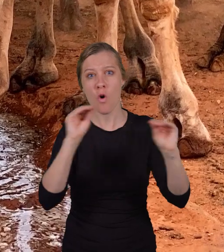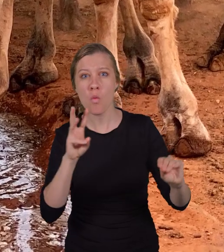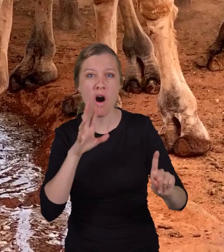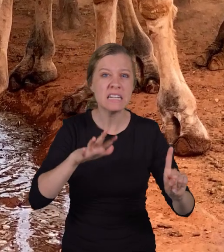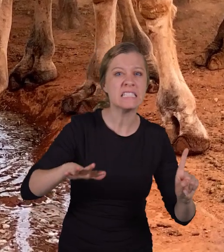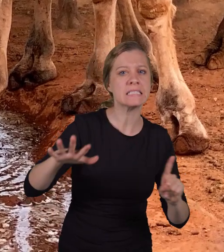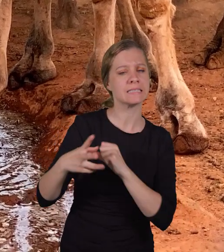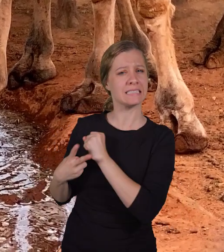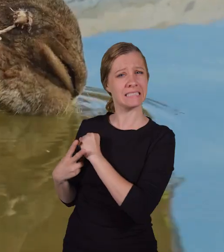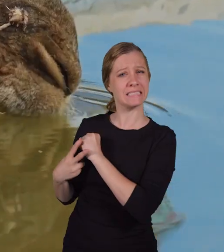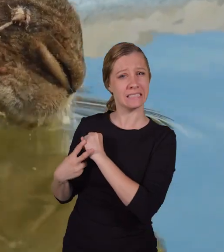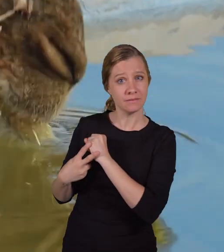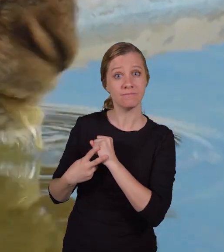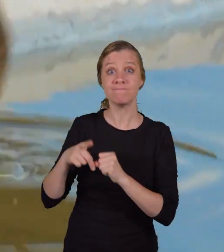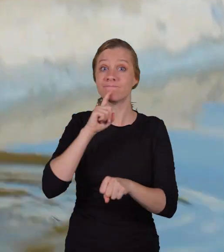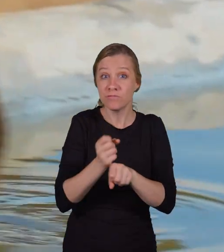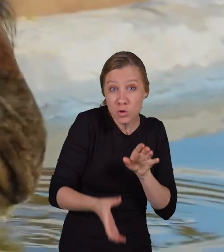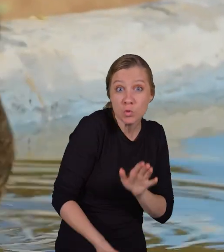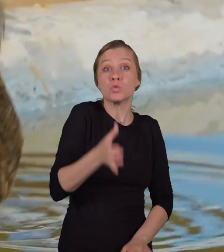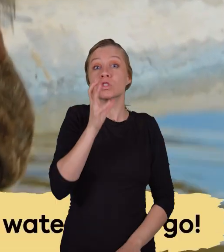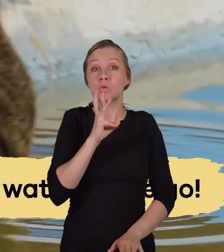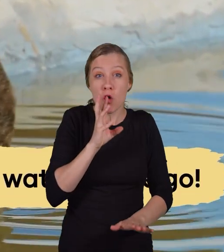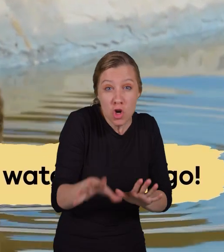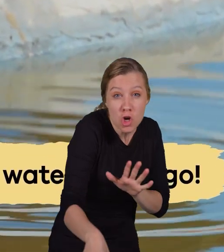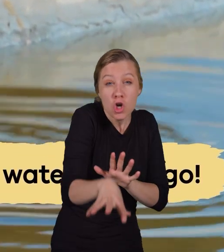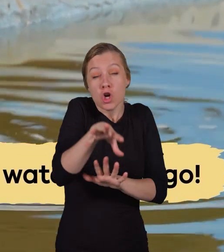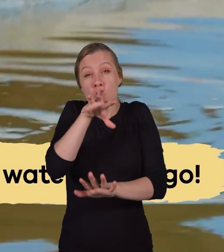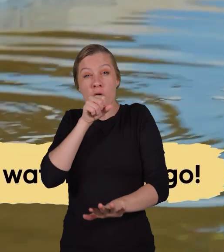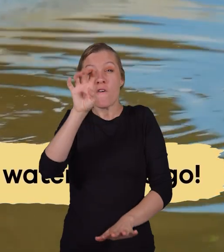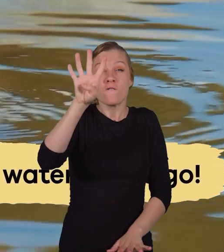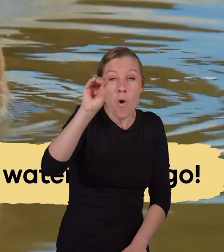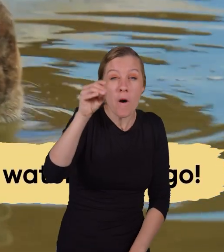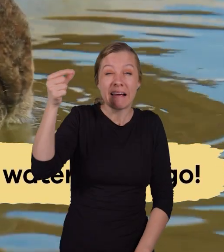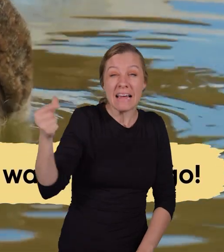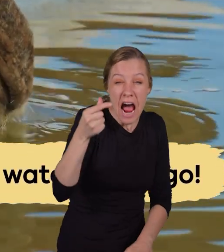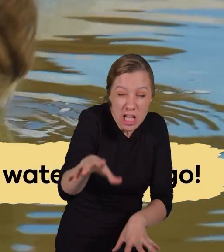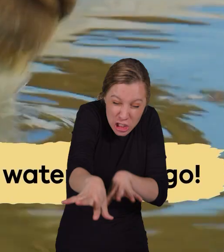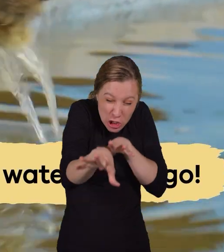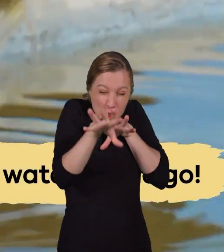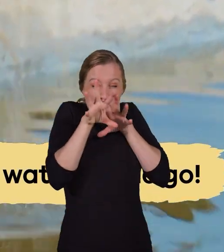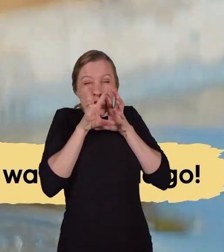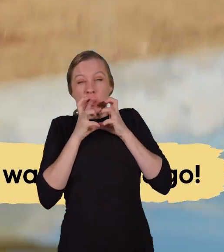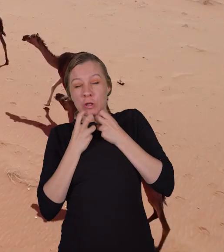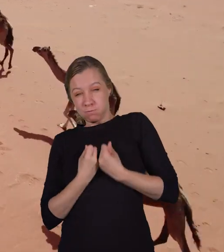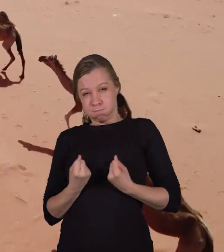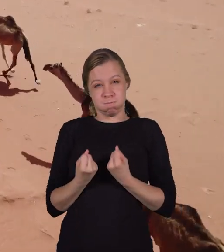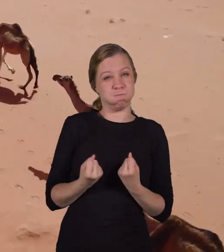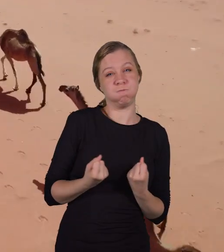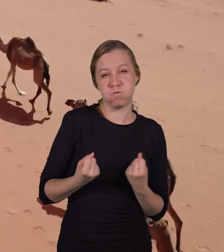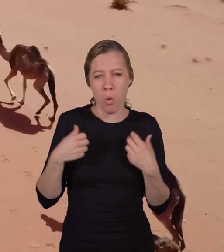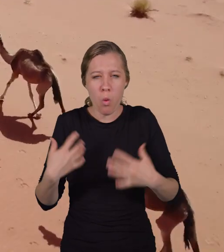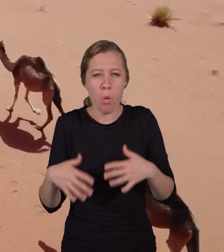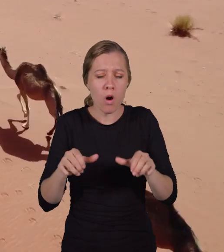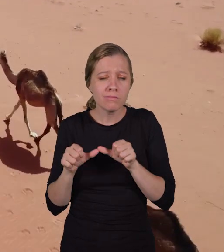is hard to find. When they do drink water, they can drink up to 40 gallons in one go. This